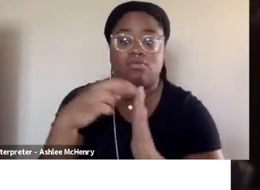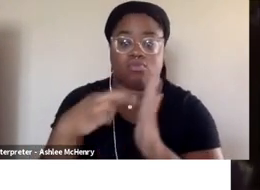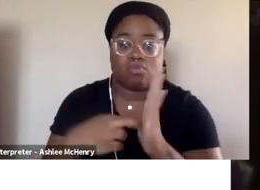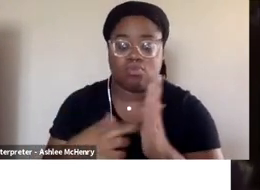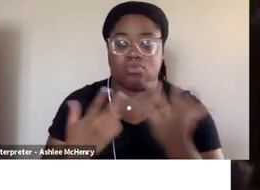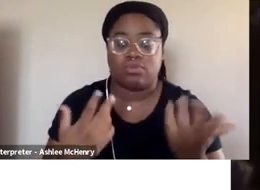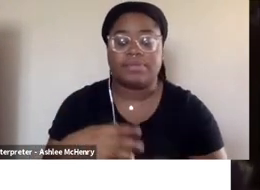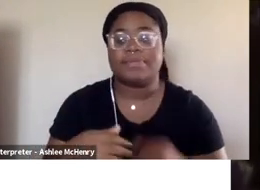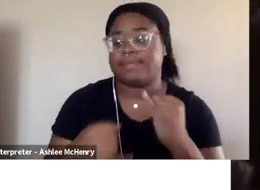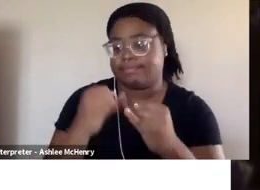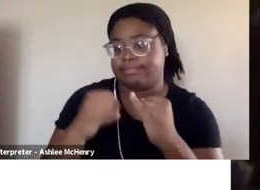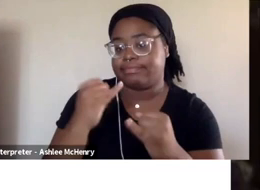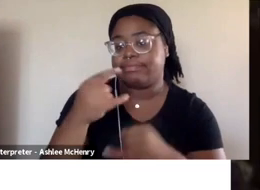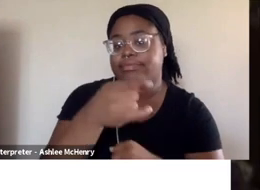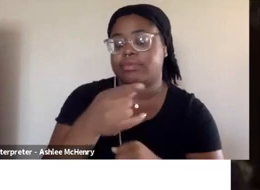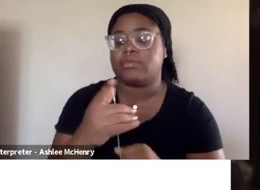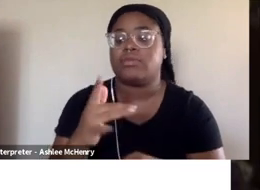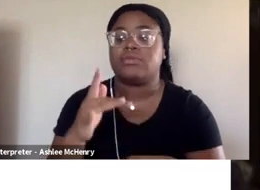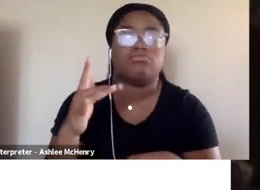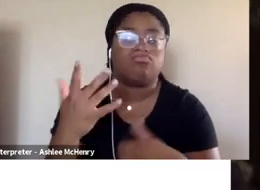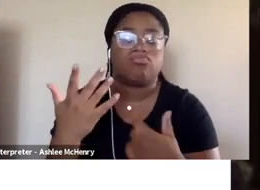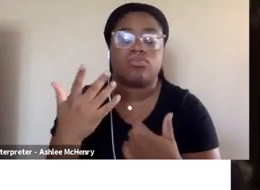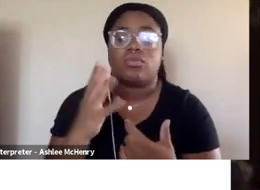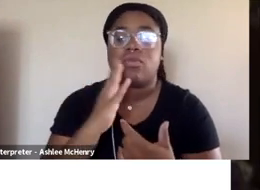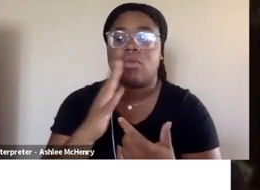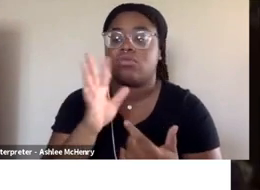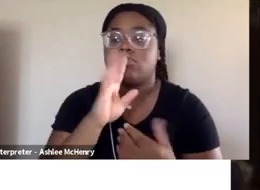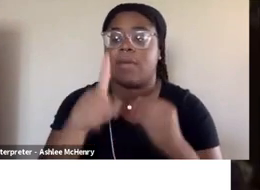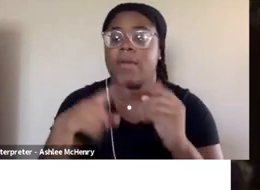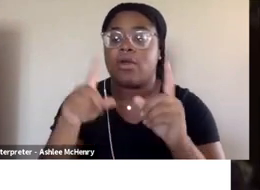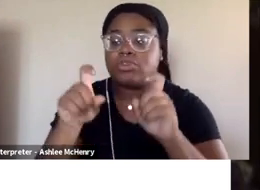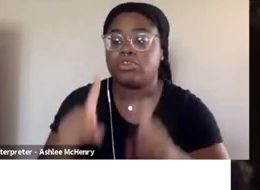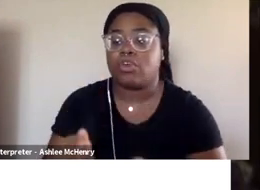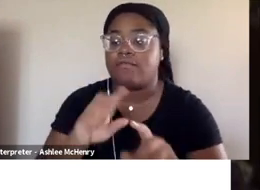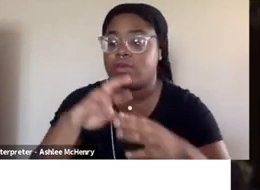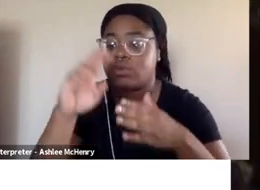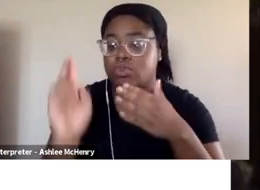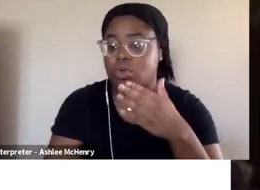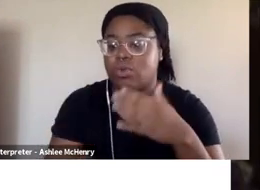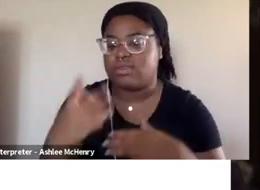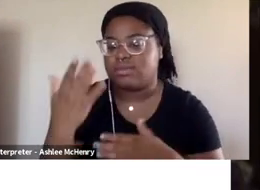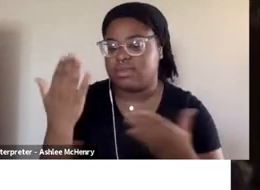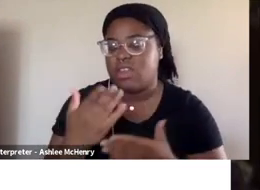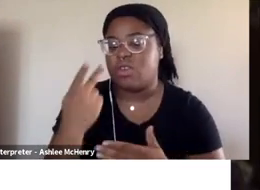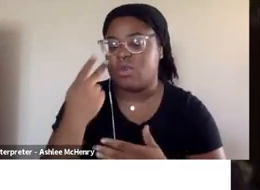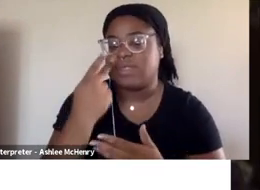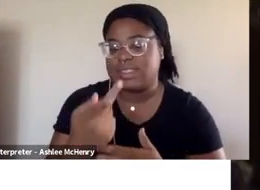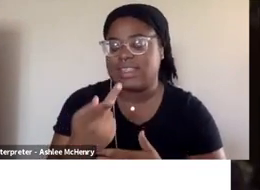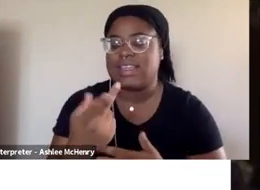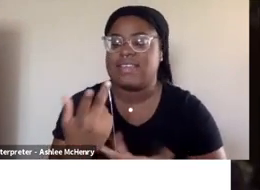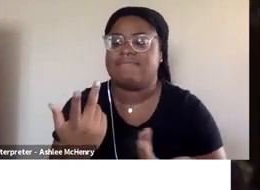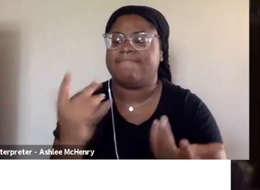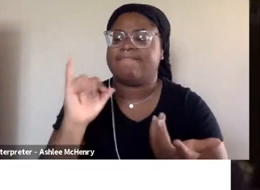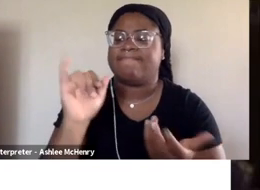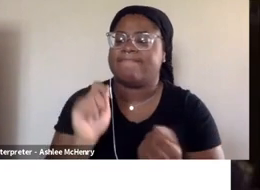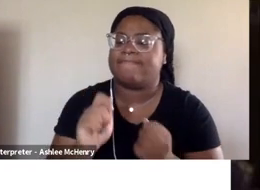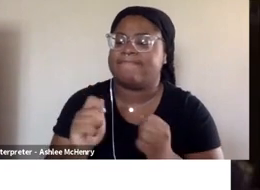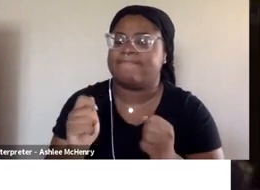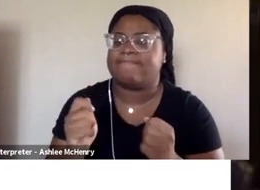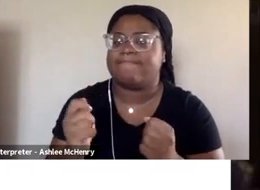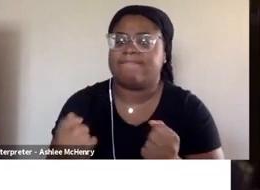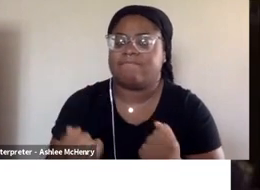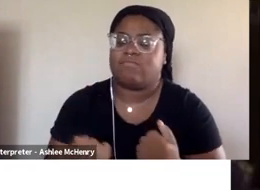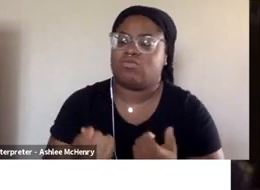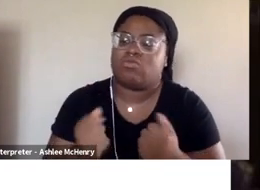And lastly, we're going to touch on our survey results and here you're, you're really going to see kind of the inspiration behind